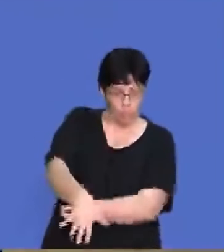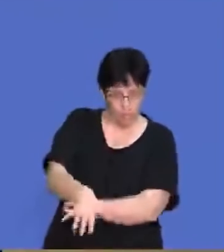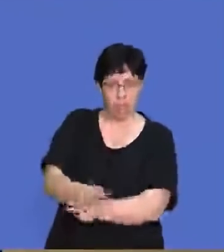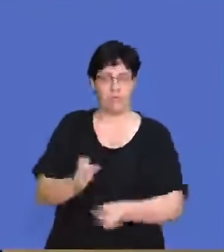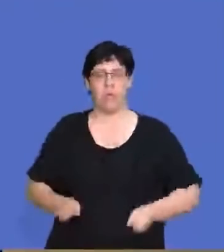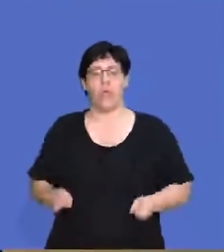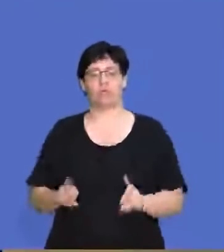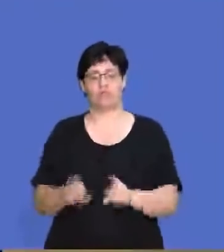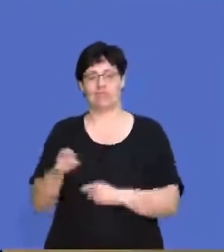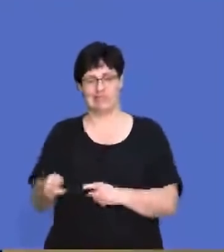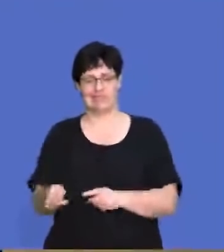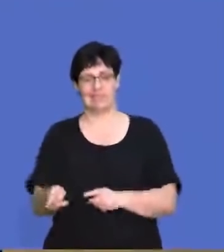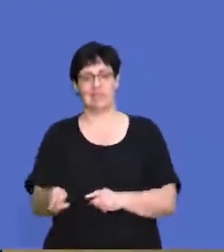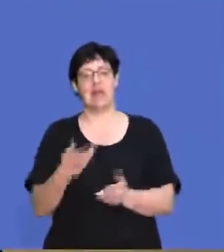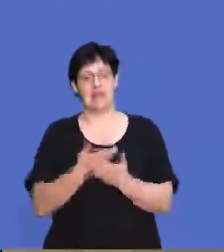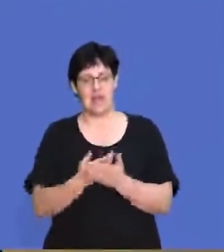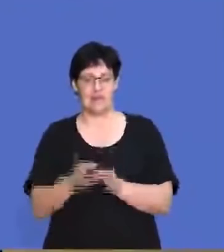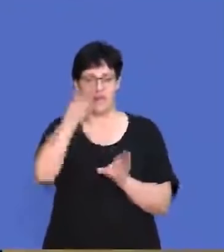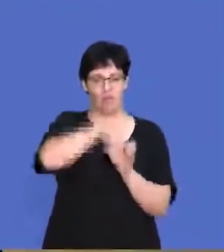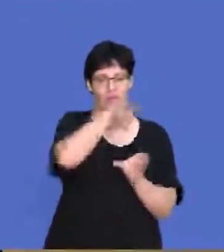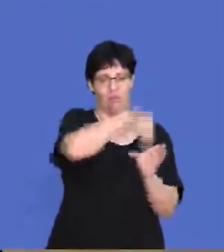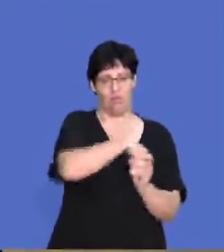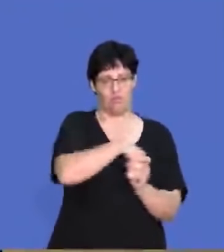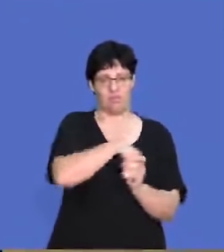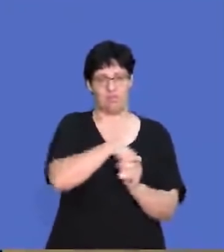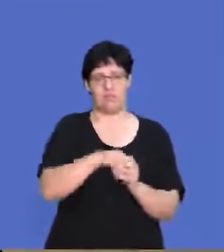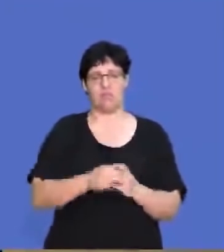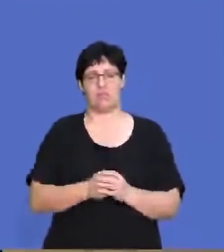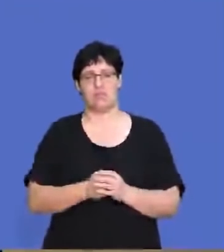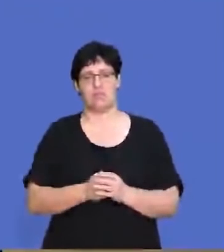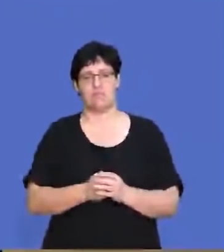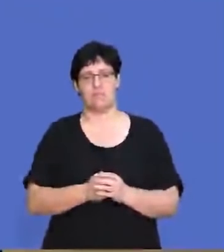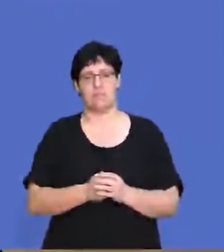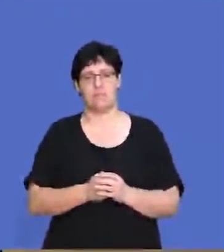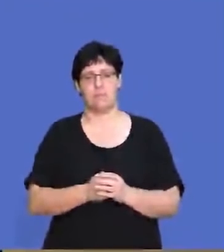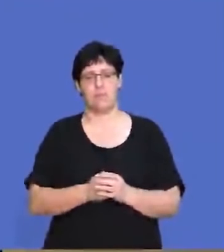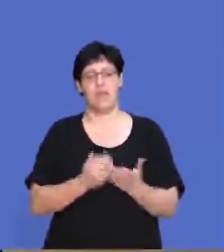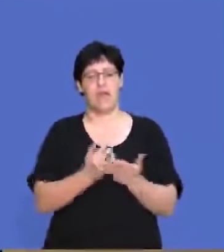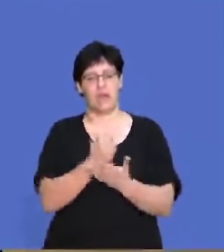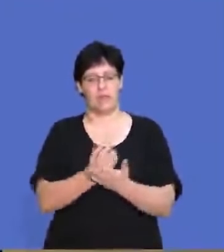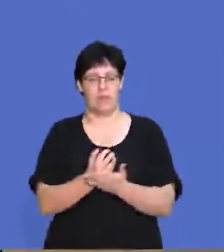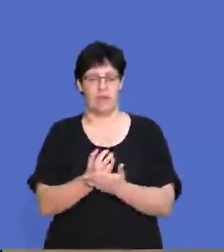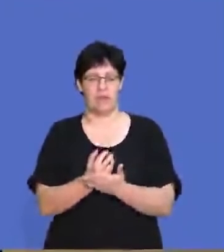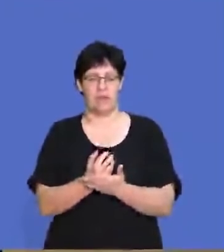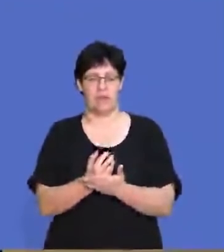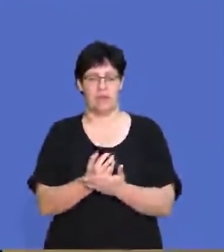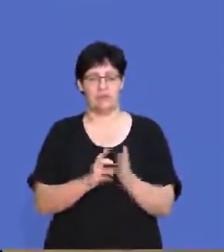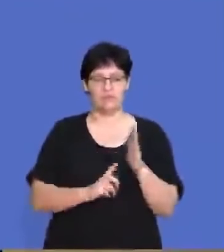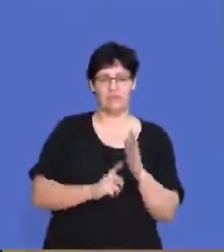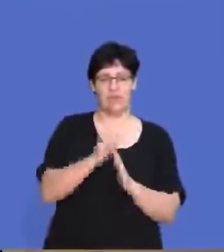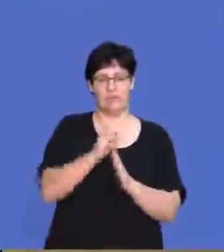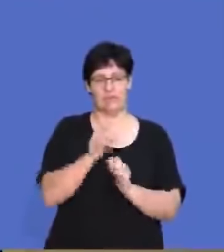previously disadvantaged chances to partake in the economic